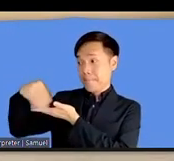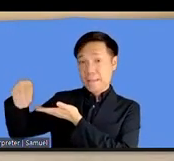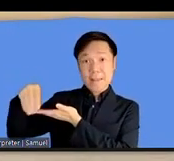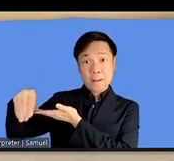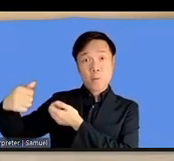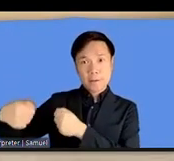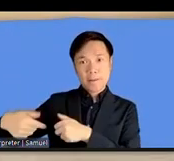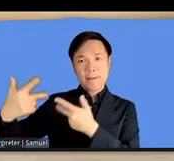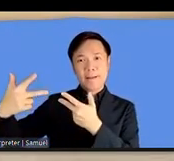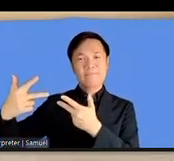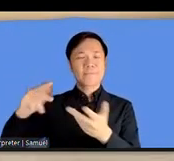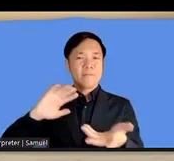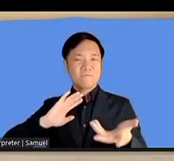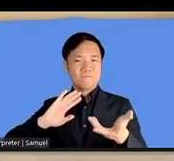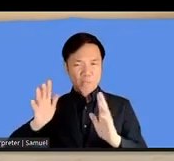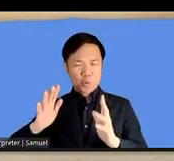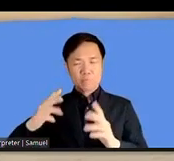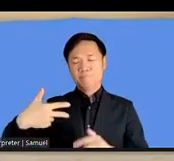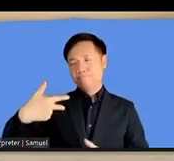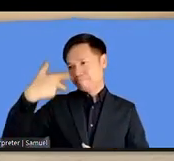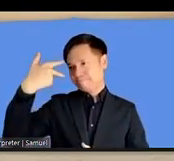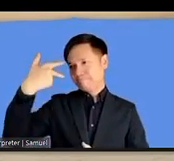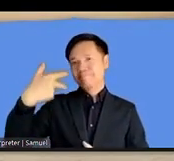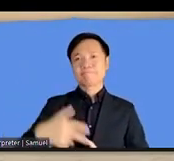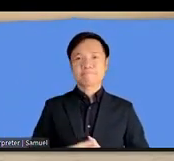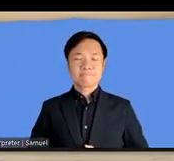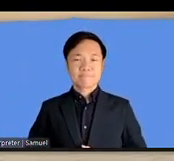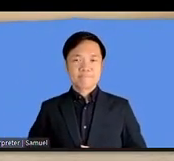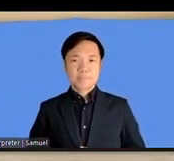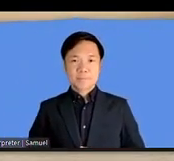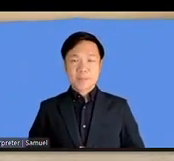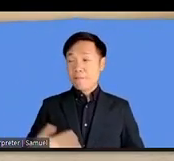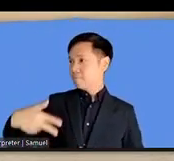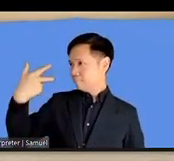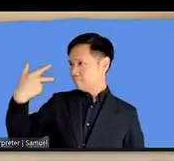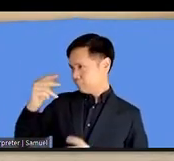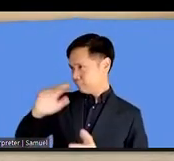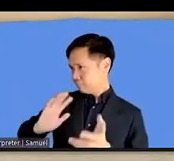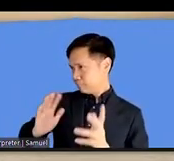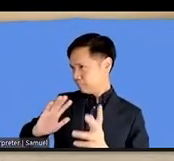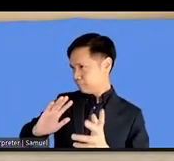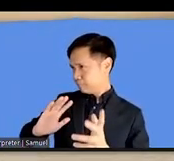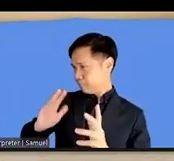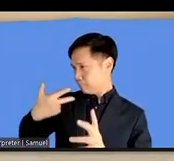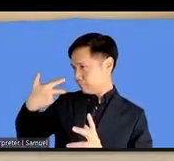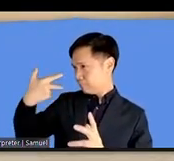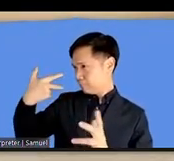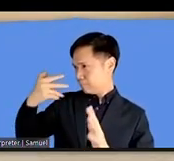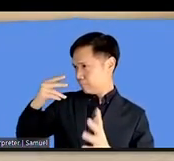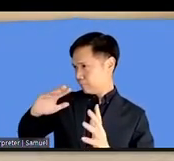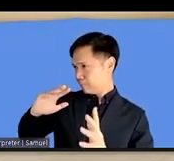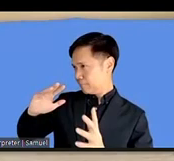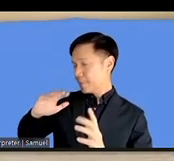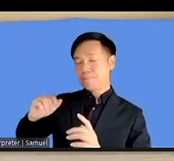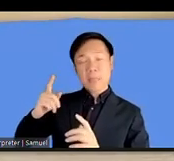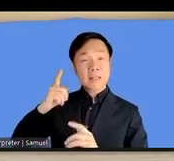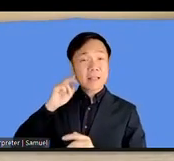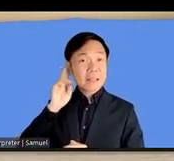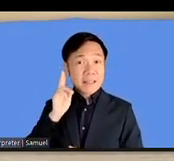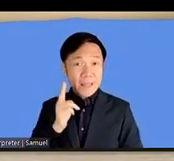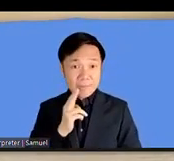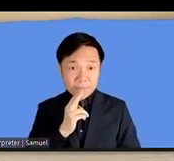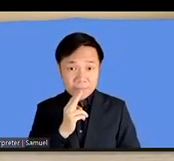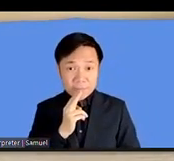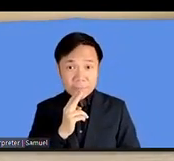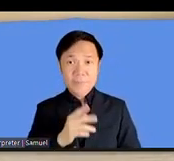working so that when people who cannot who who cannot hear can